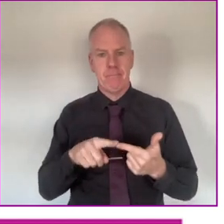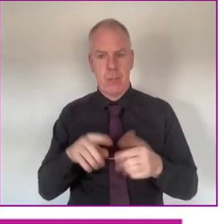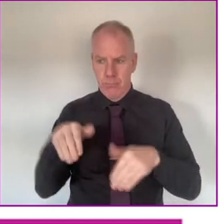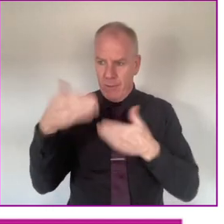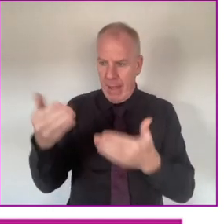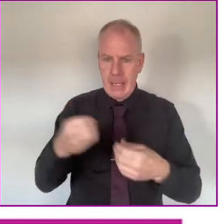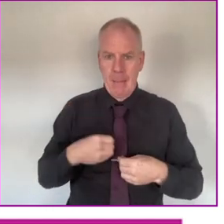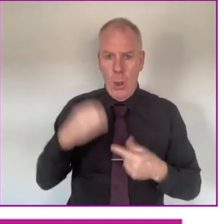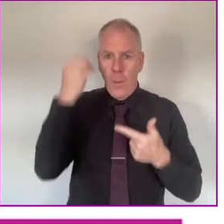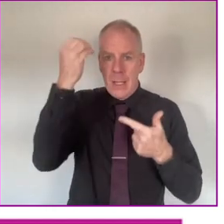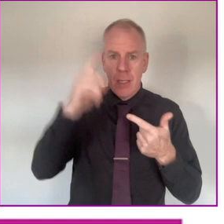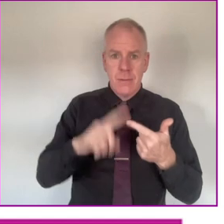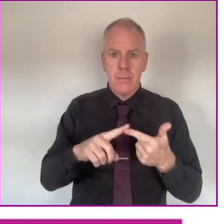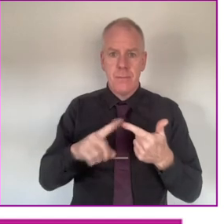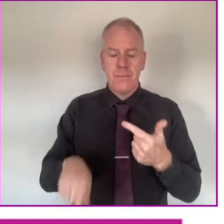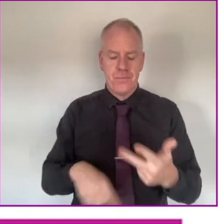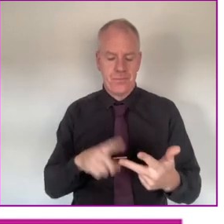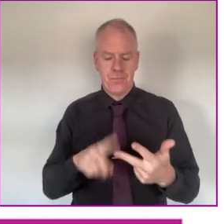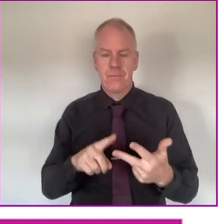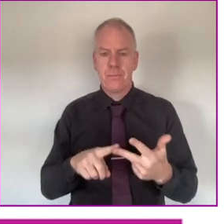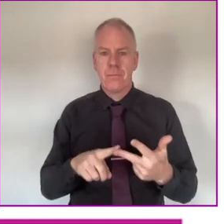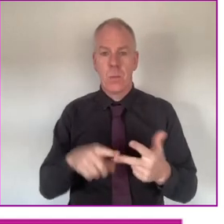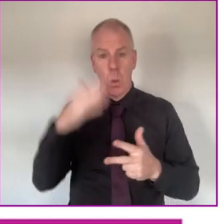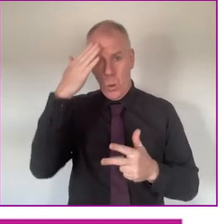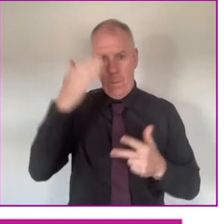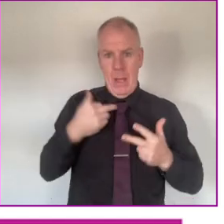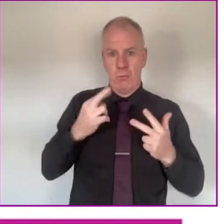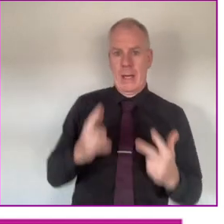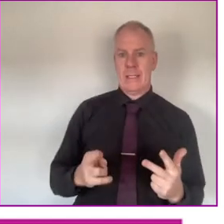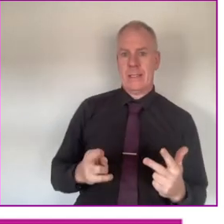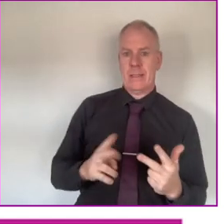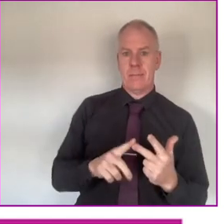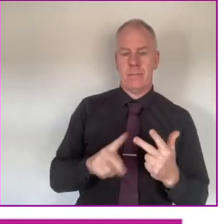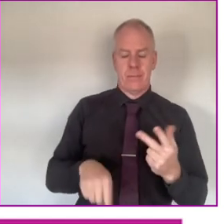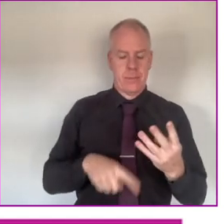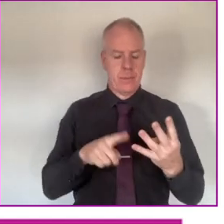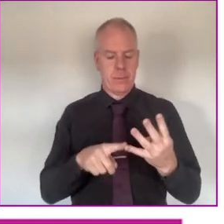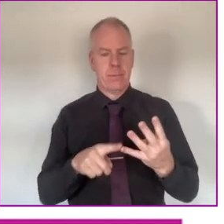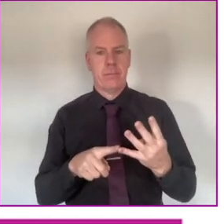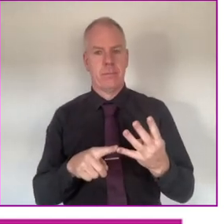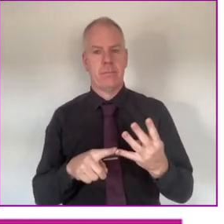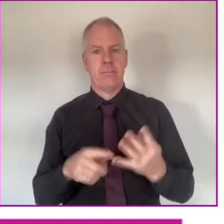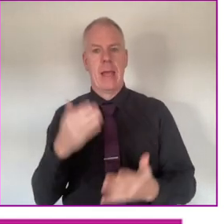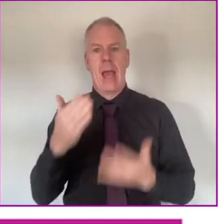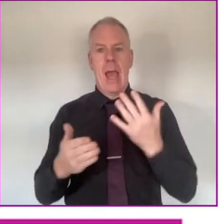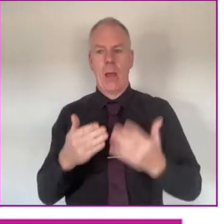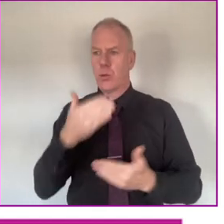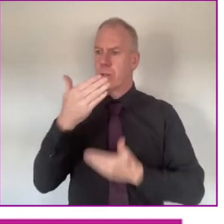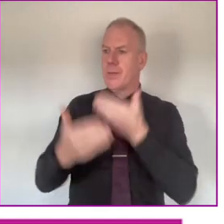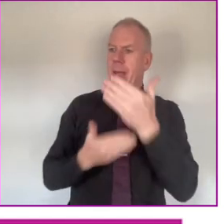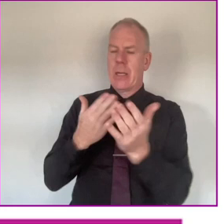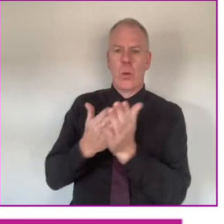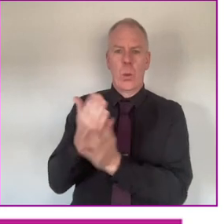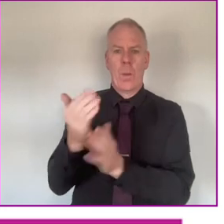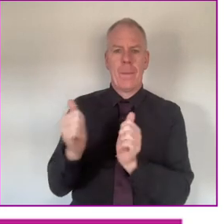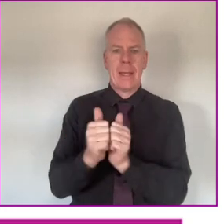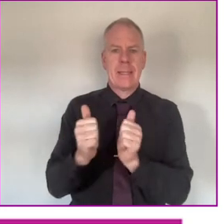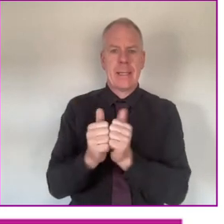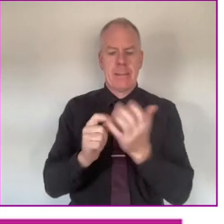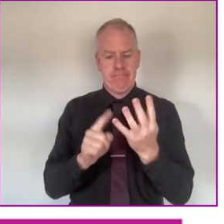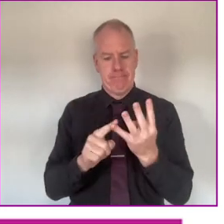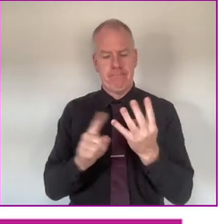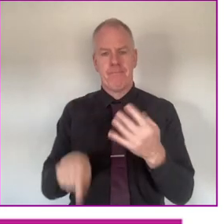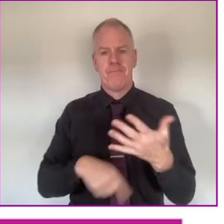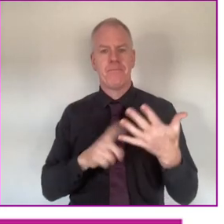giving opinions, knowing your rights, how to speak at meetings,